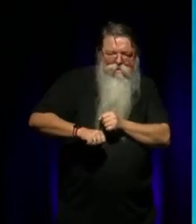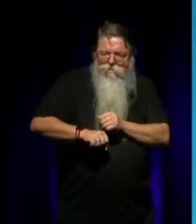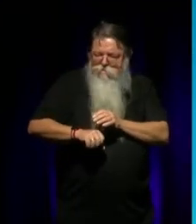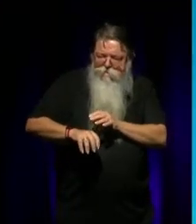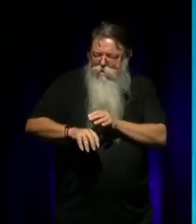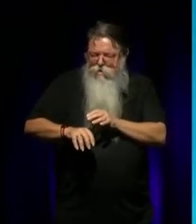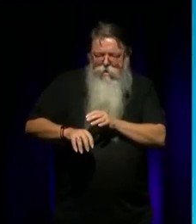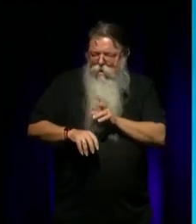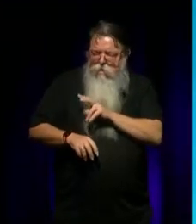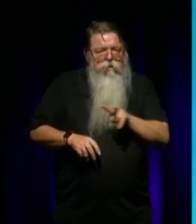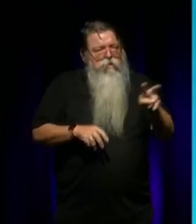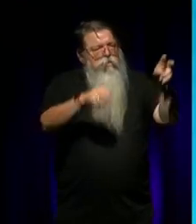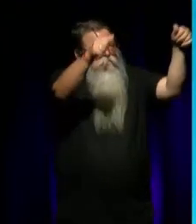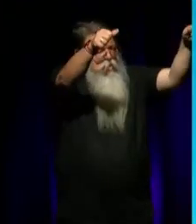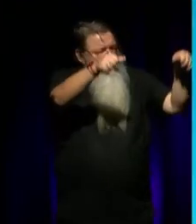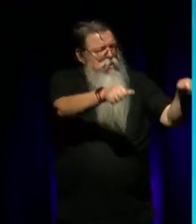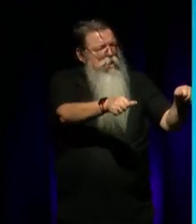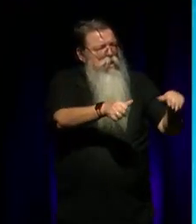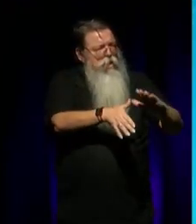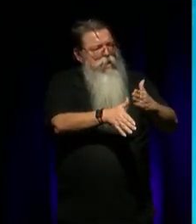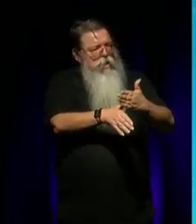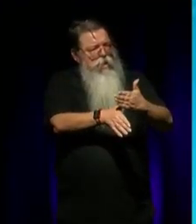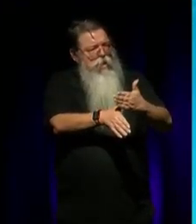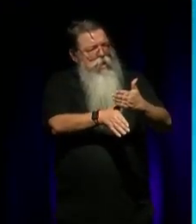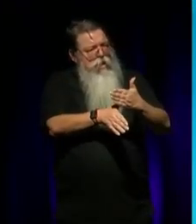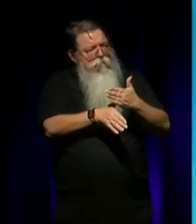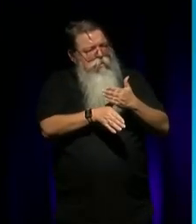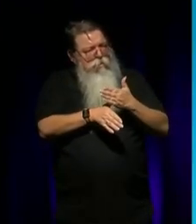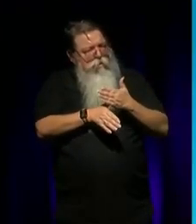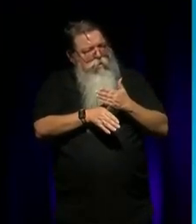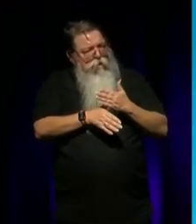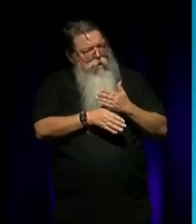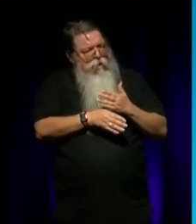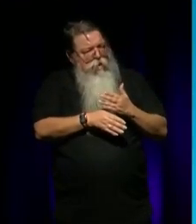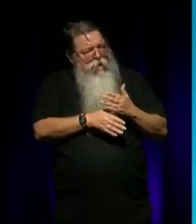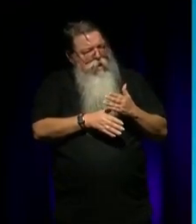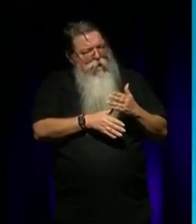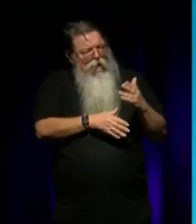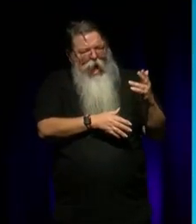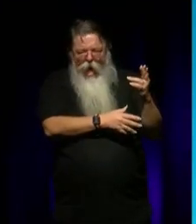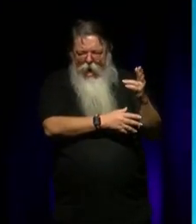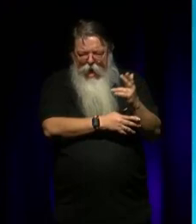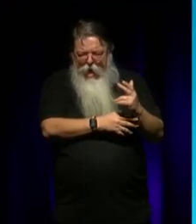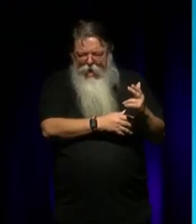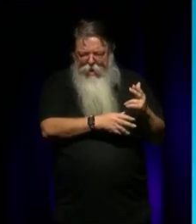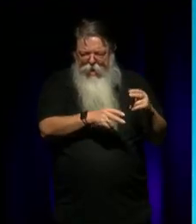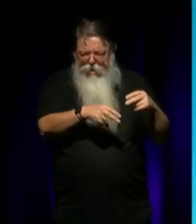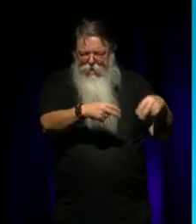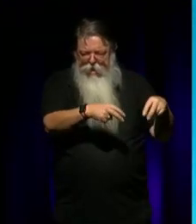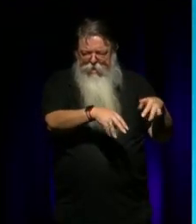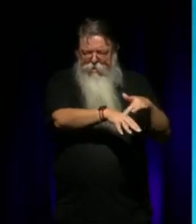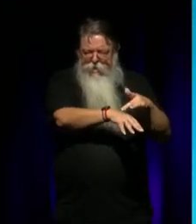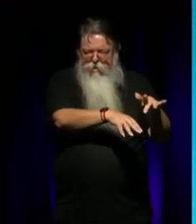I saw a poster of the Aboriginal and Islander Dance Theatre, and now it's called Naista. And it was a college set up